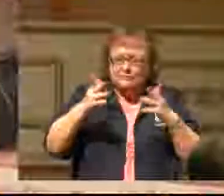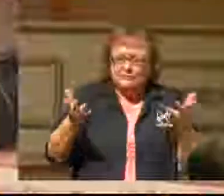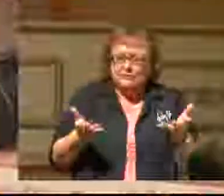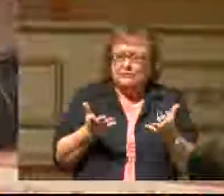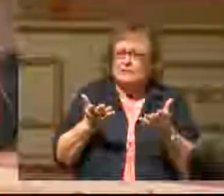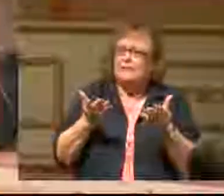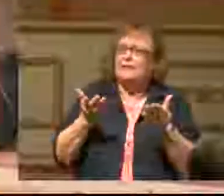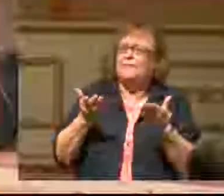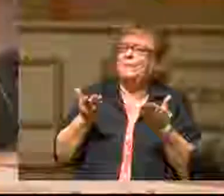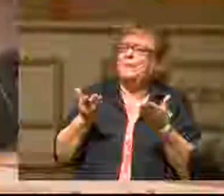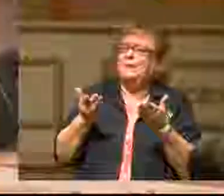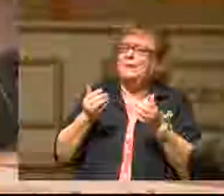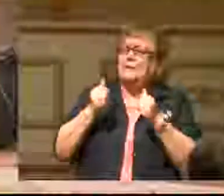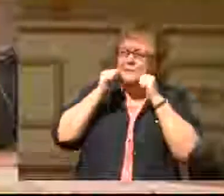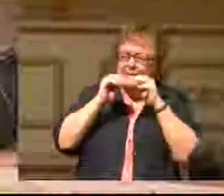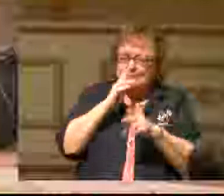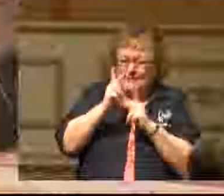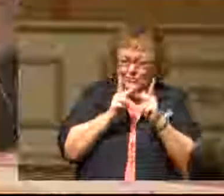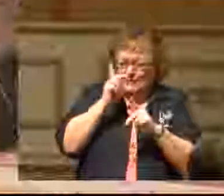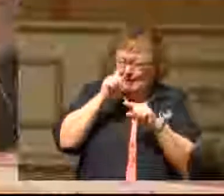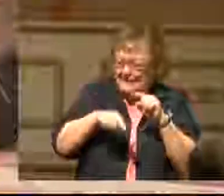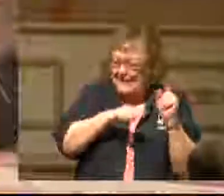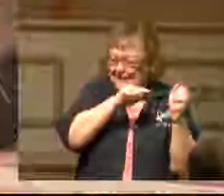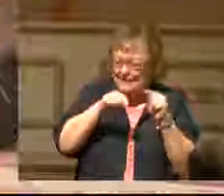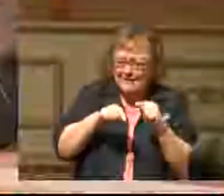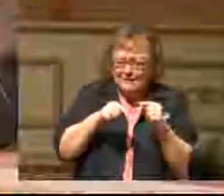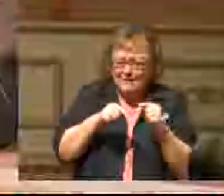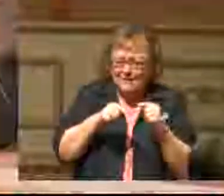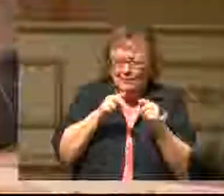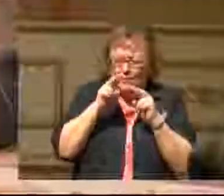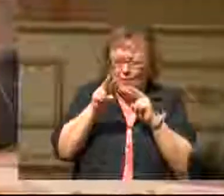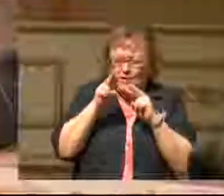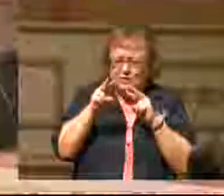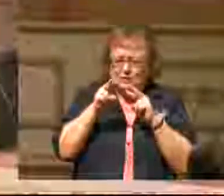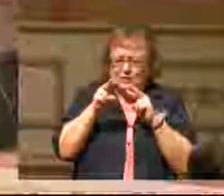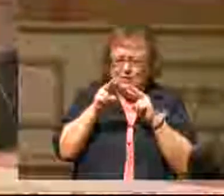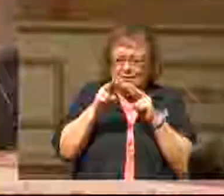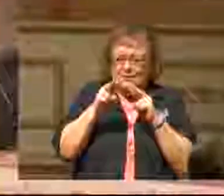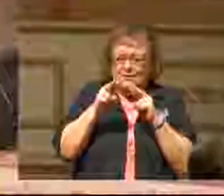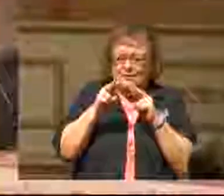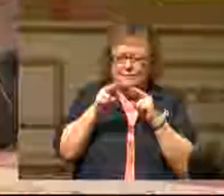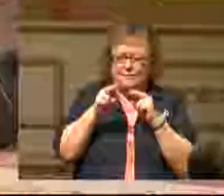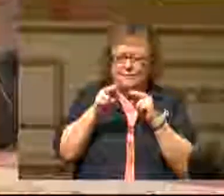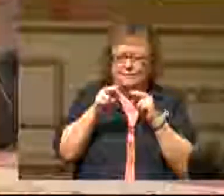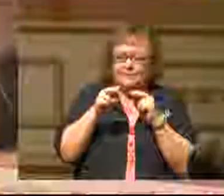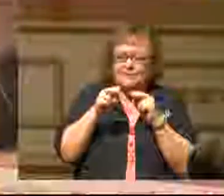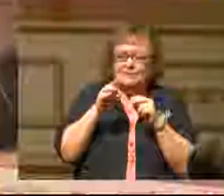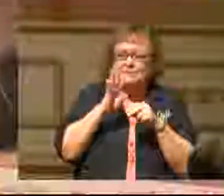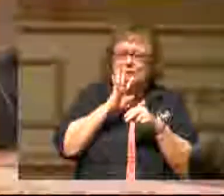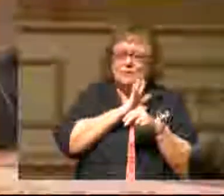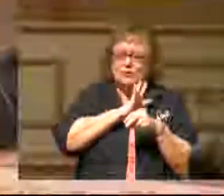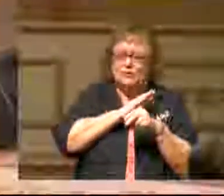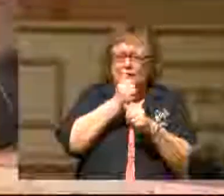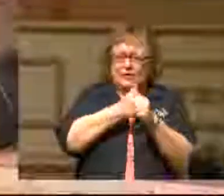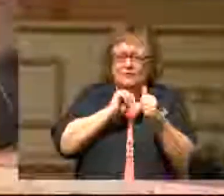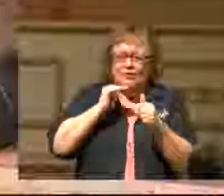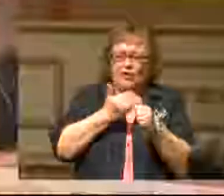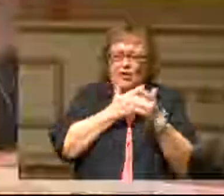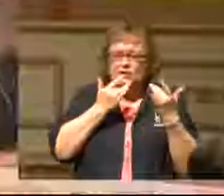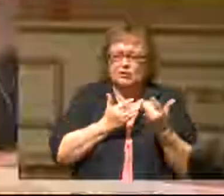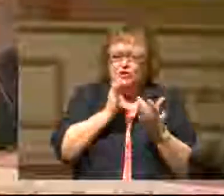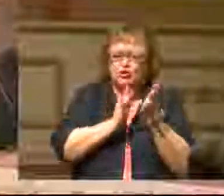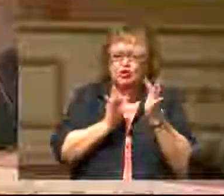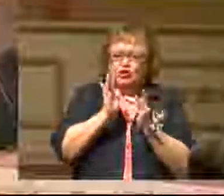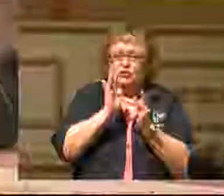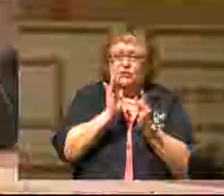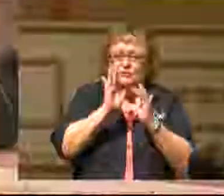Lord, bless those who cannot be with us and are watching. Speak to each of our hearts, we pray. For it's in Jesus' wonderful name